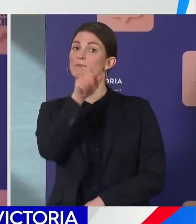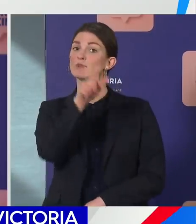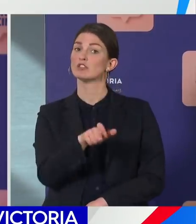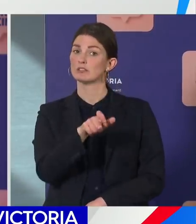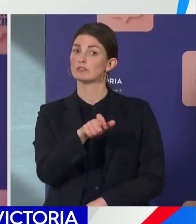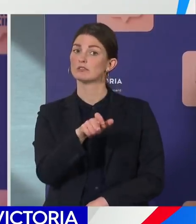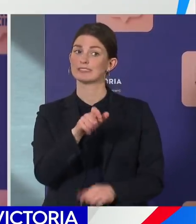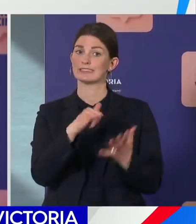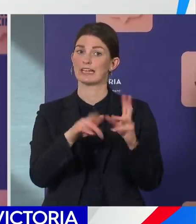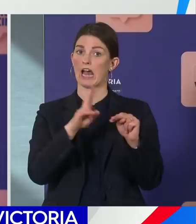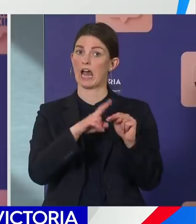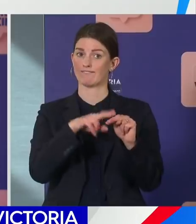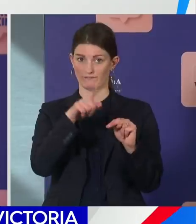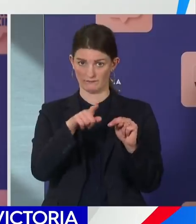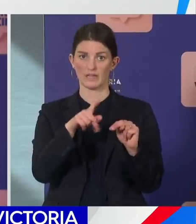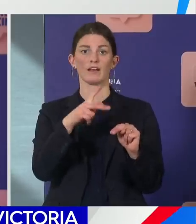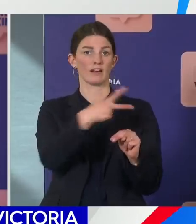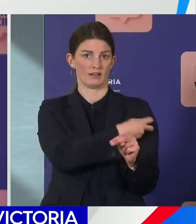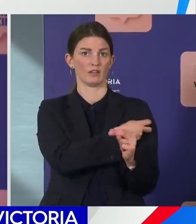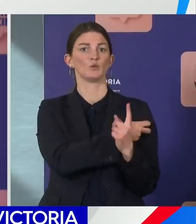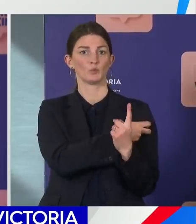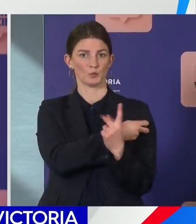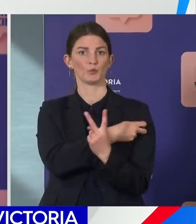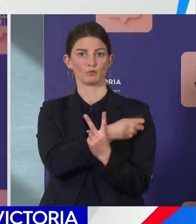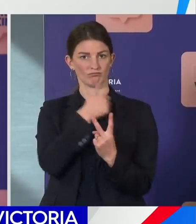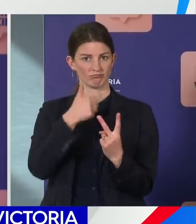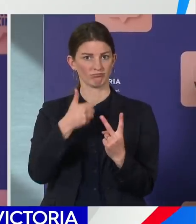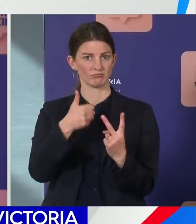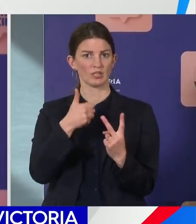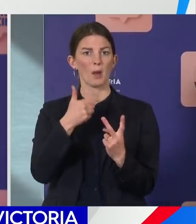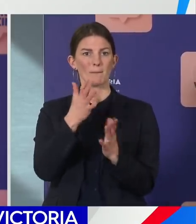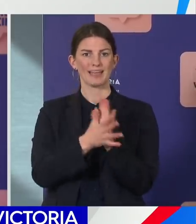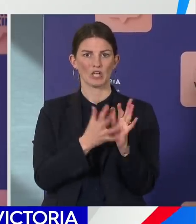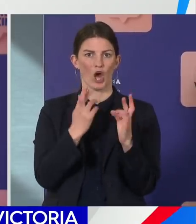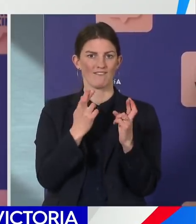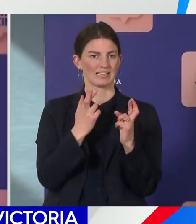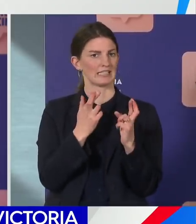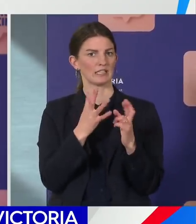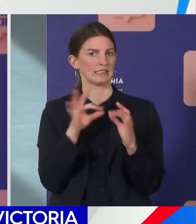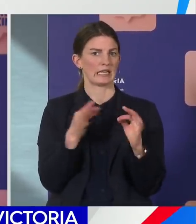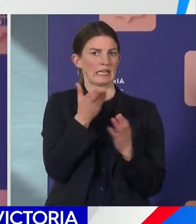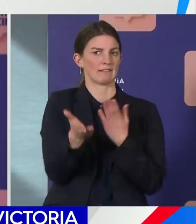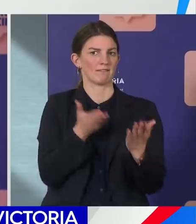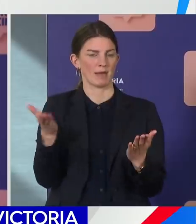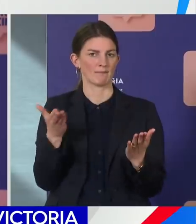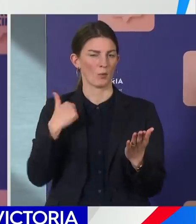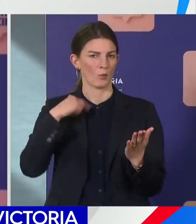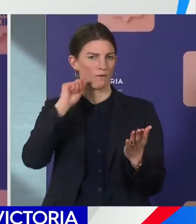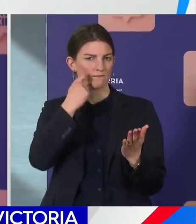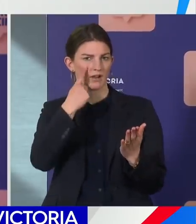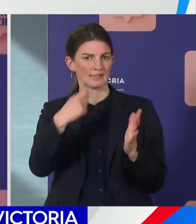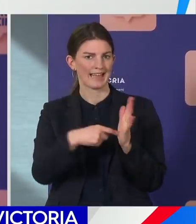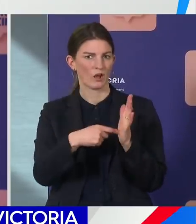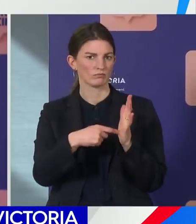so we hope therefore to see very limited onward transmission, but the results will tell in the next day or two. I can confirm that 92